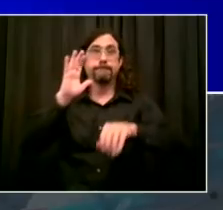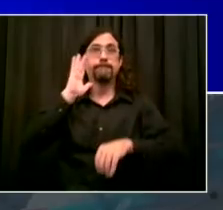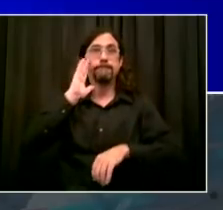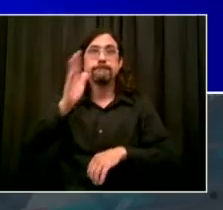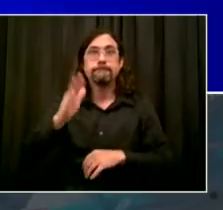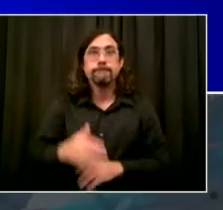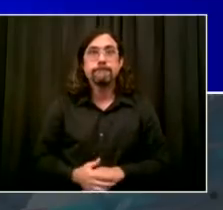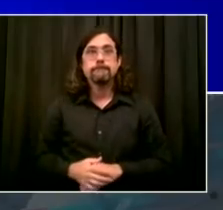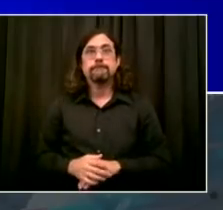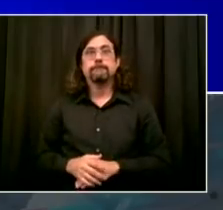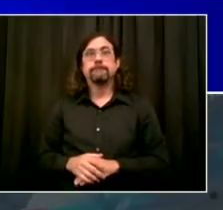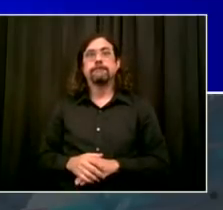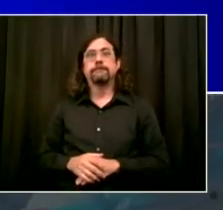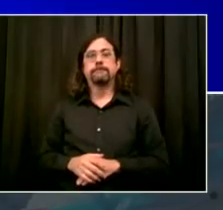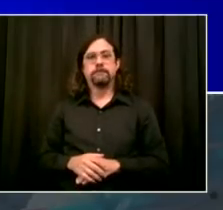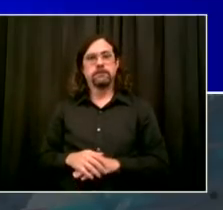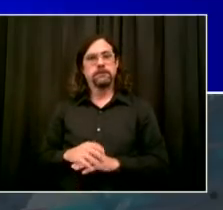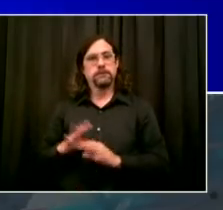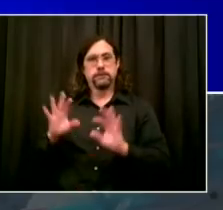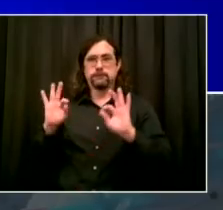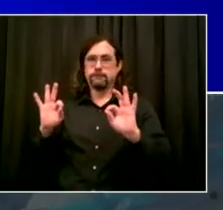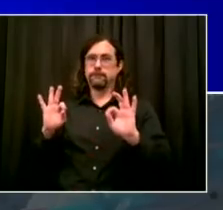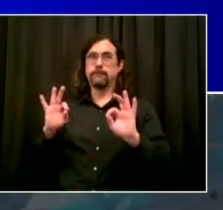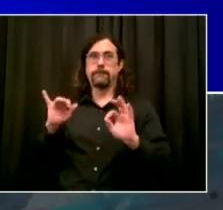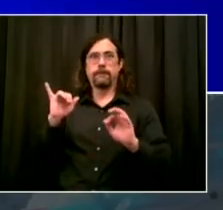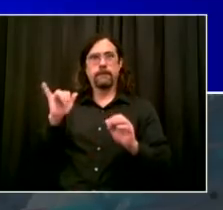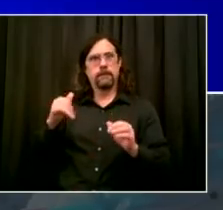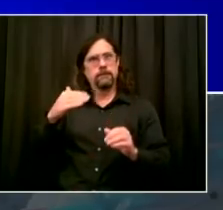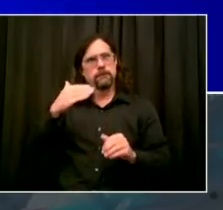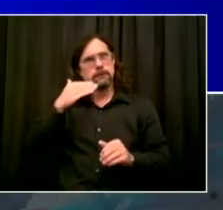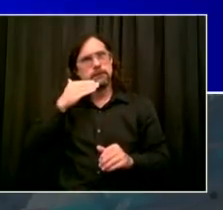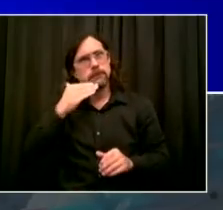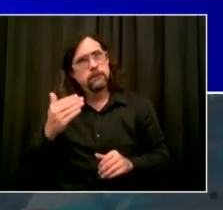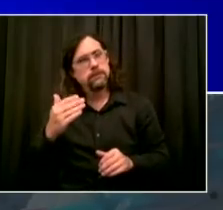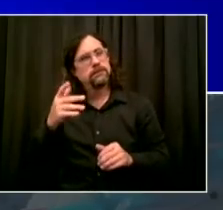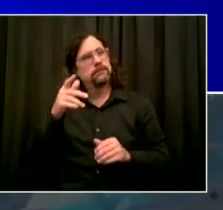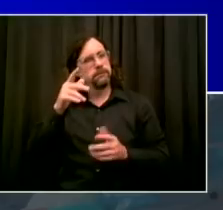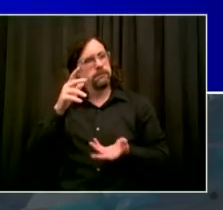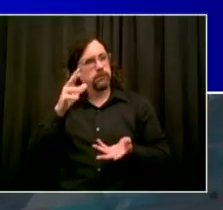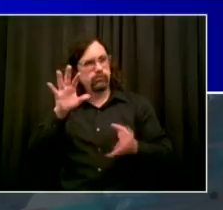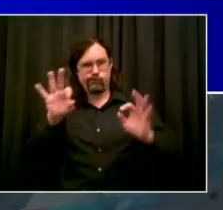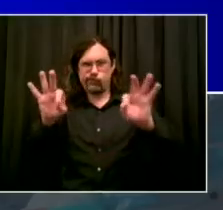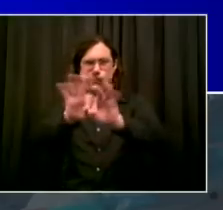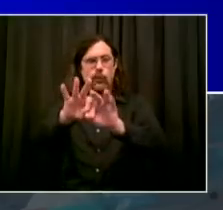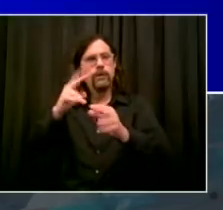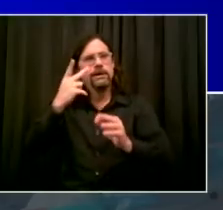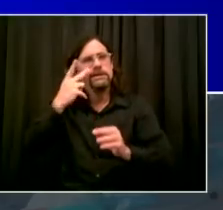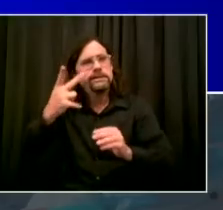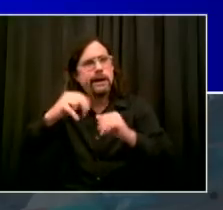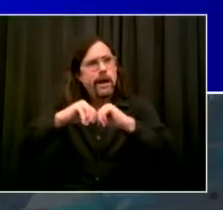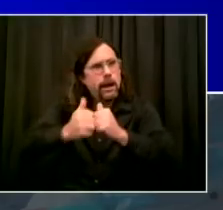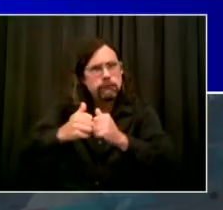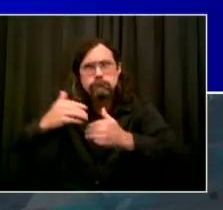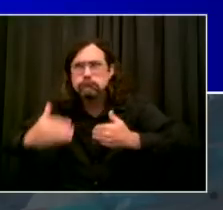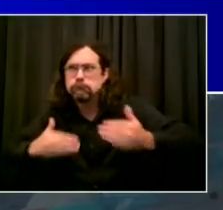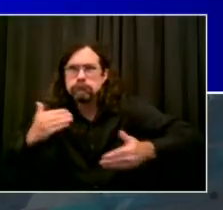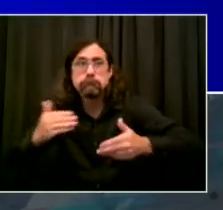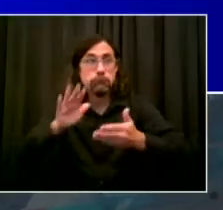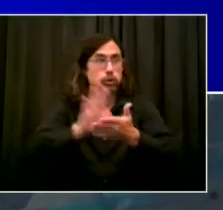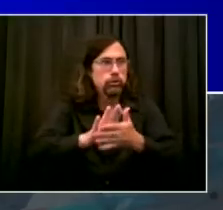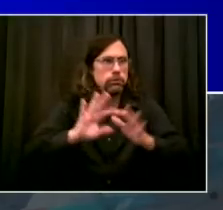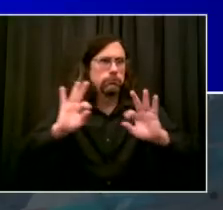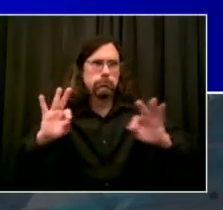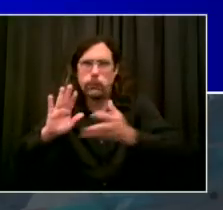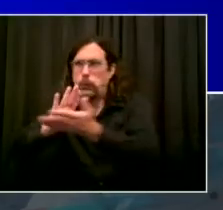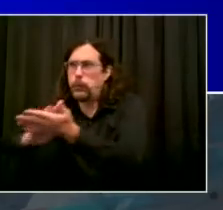obvious reality. Some people will test positive. Those 55 people out of 17,000, they tested positive. That